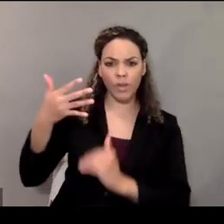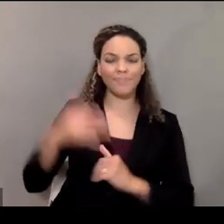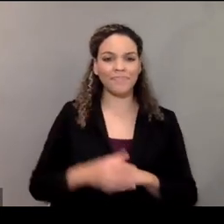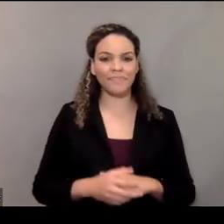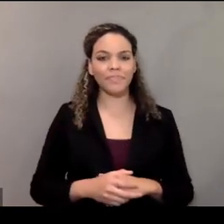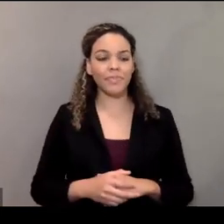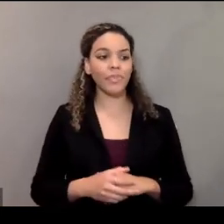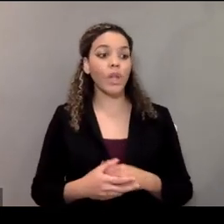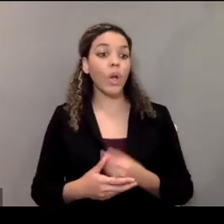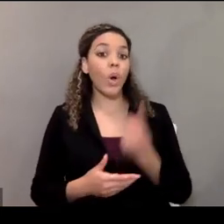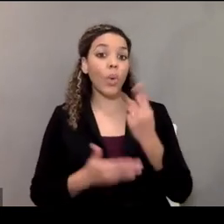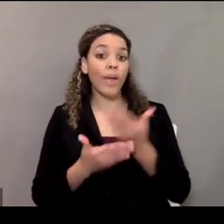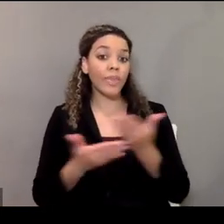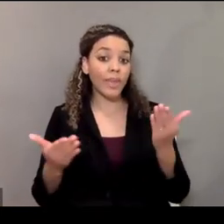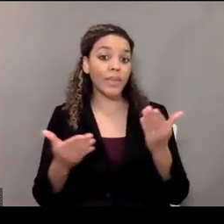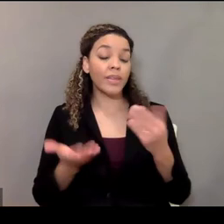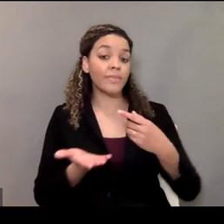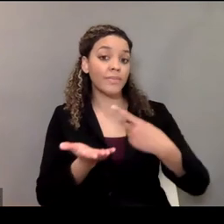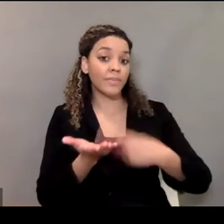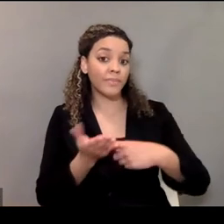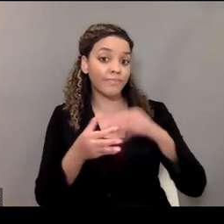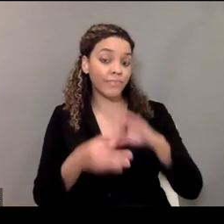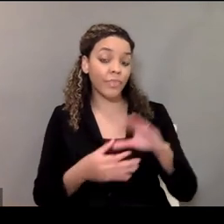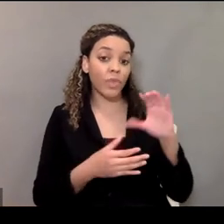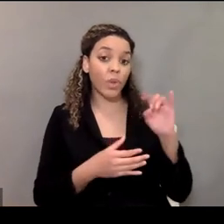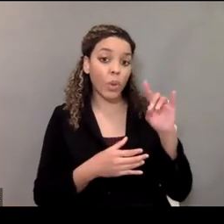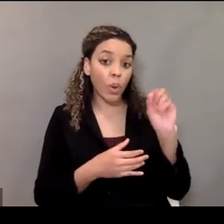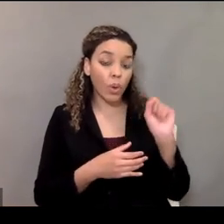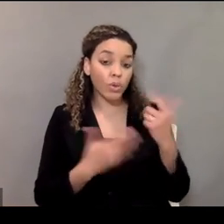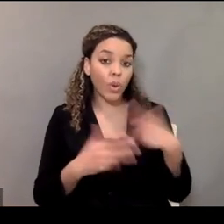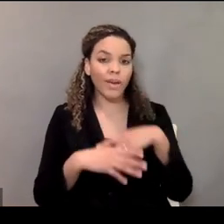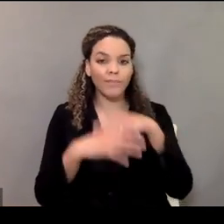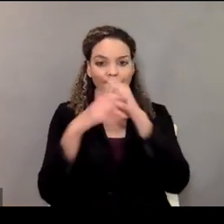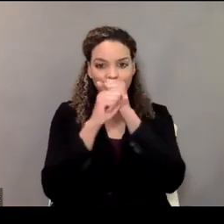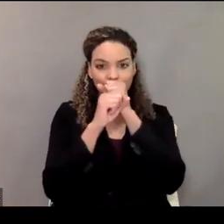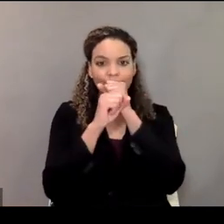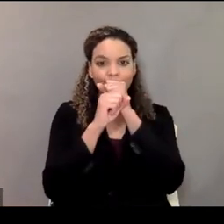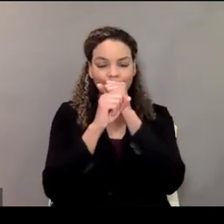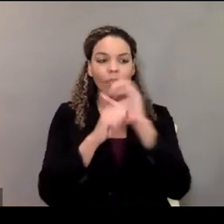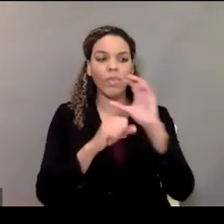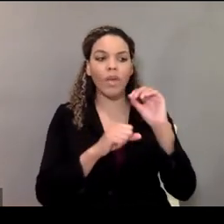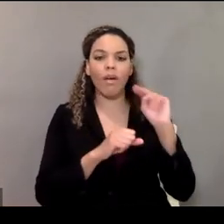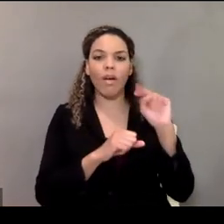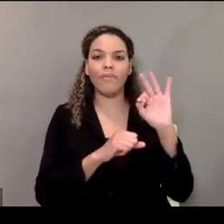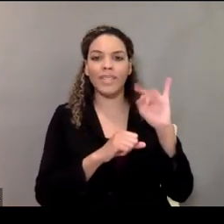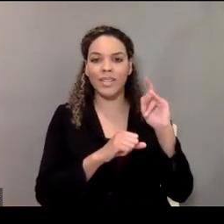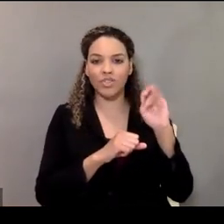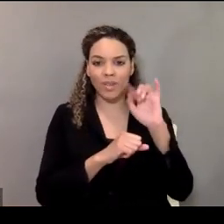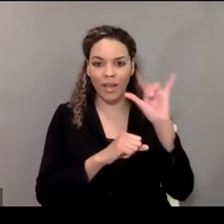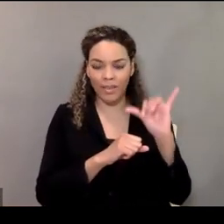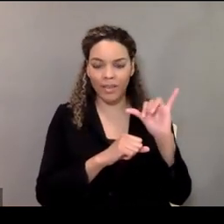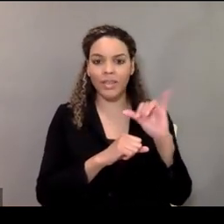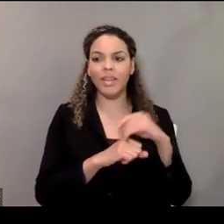One of the things covered in terms of codes is confidentiality, which is another welfare institutions